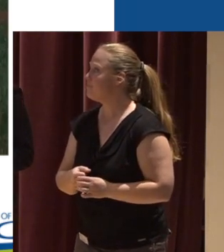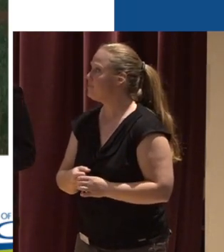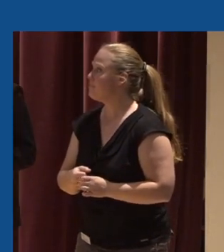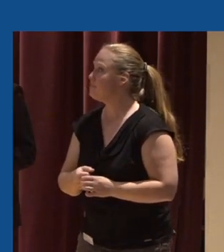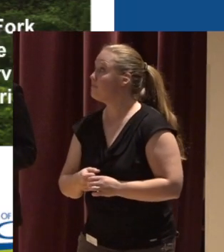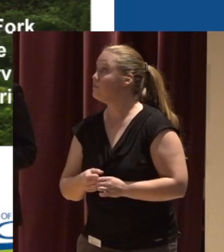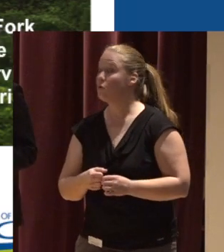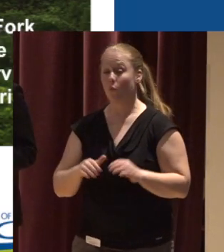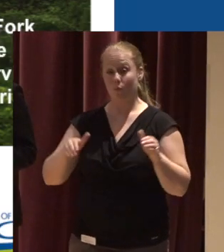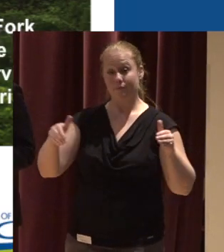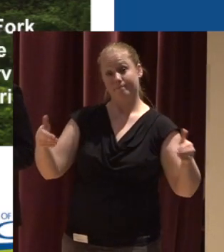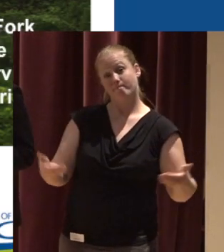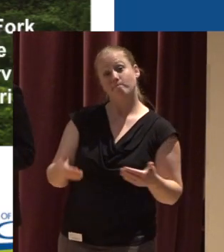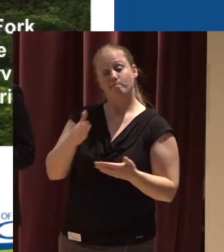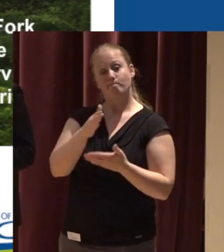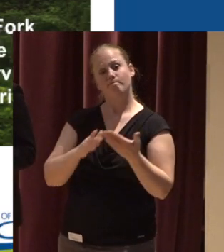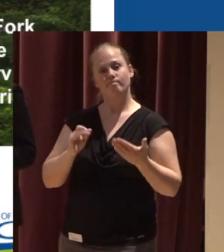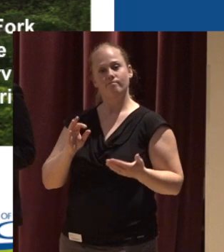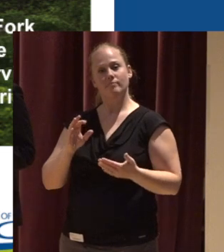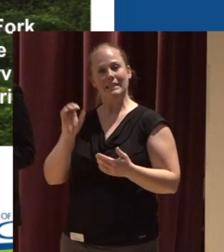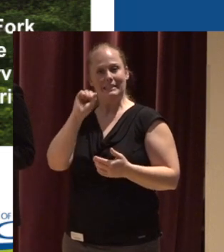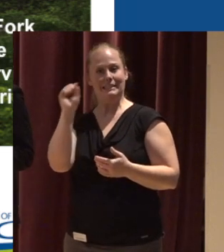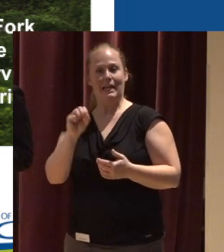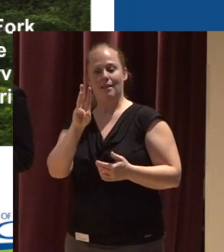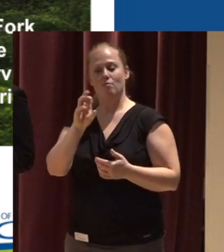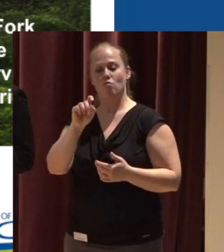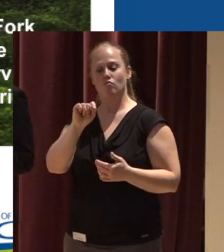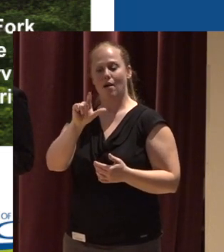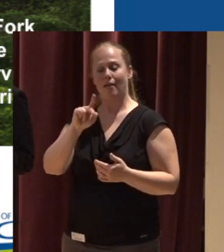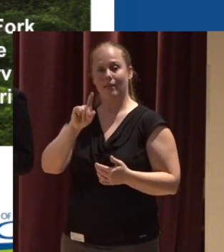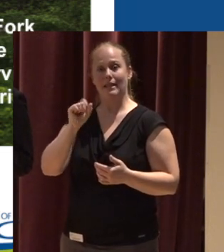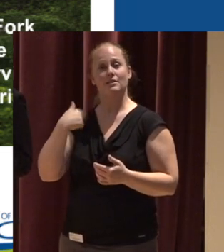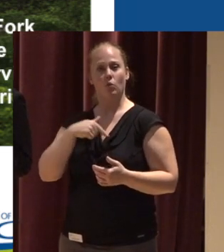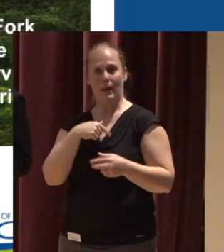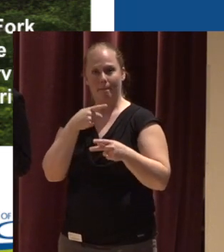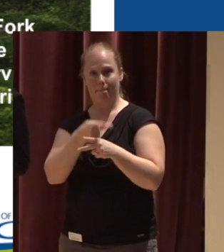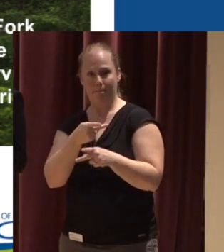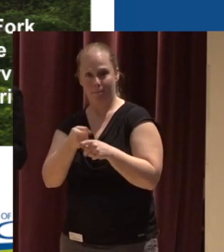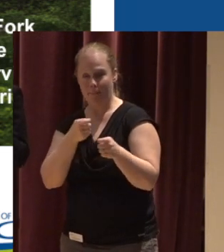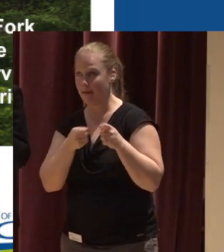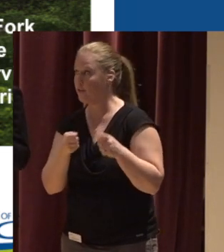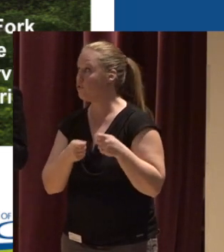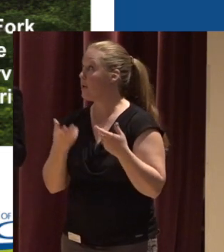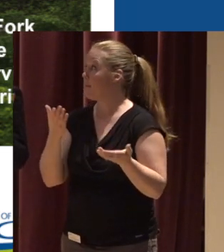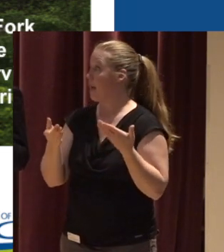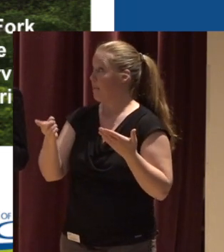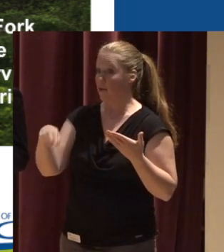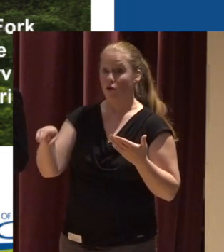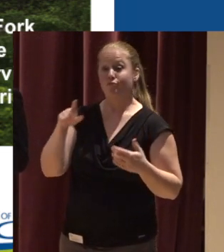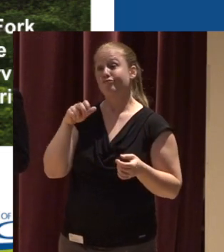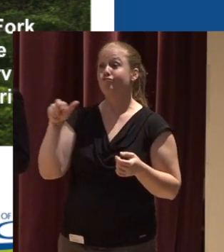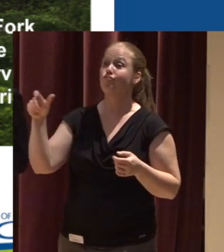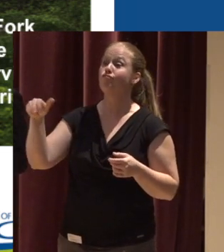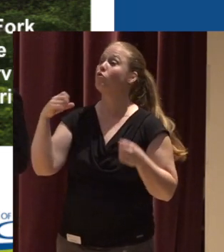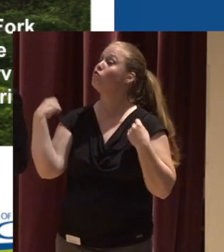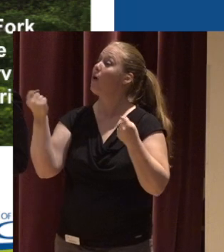So I wanted to introduce you to some of Salem's wetlands that we manage This is So maybe if you're out trolling about, driving around Or you want